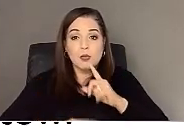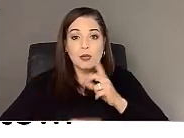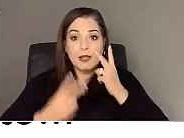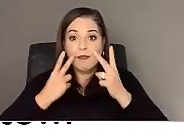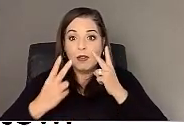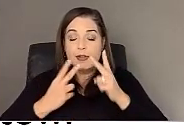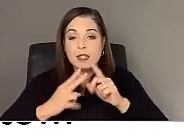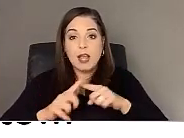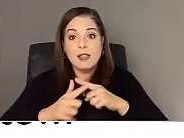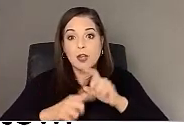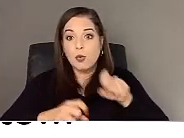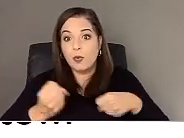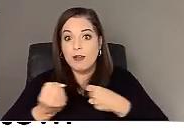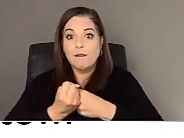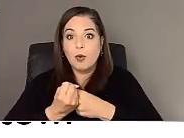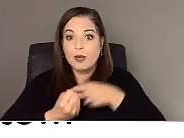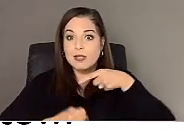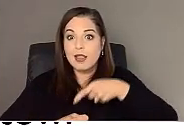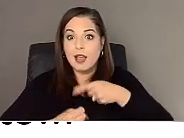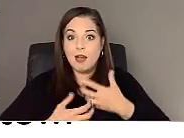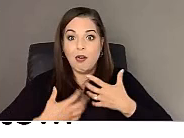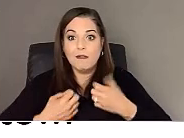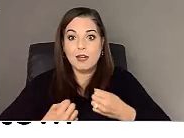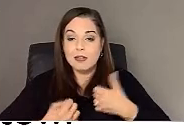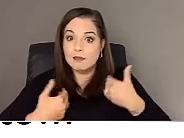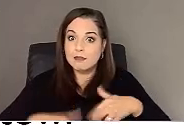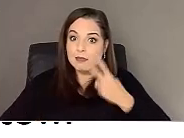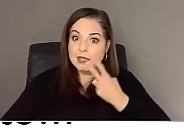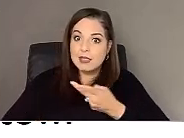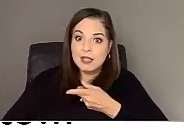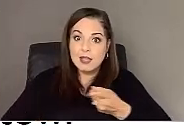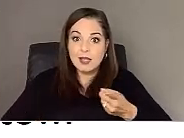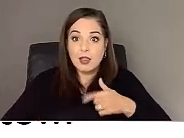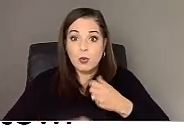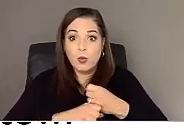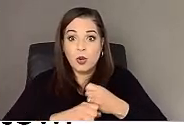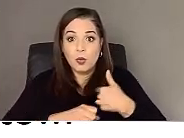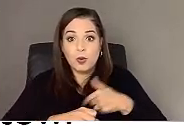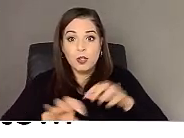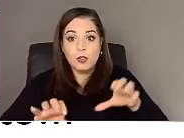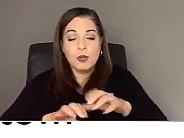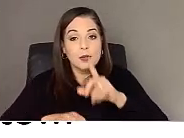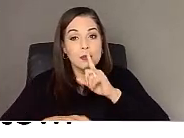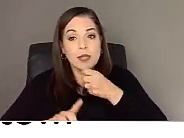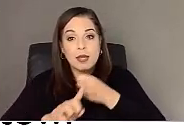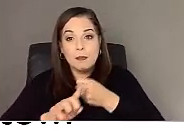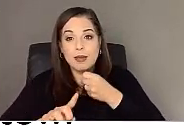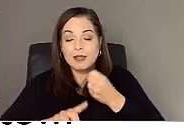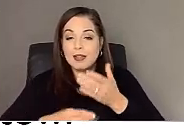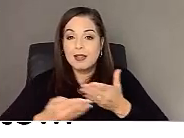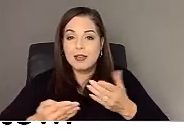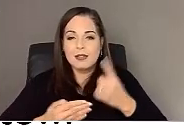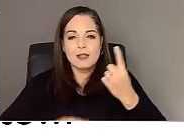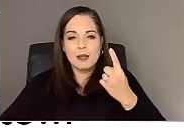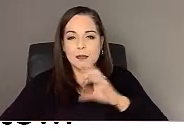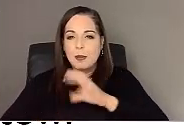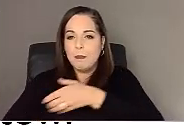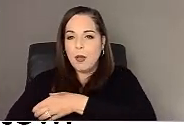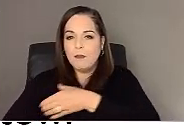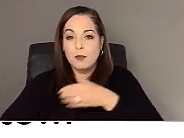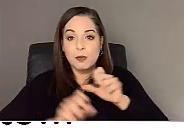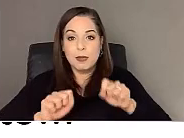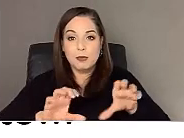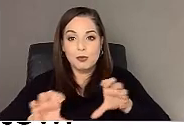that confidence. Like, look, this work that we're doing is really making a difference and there's something so powerful in being able to do that.